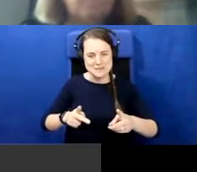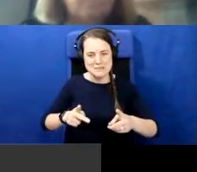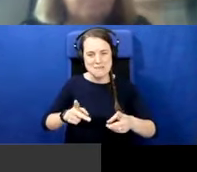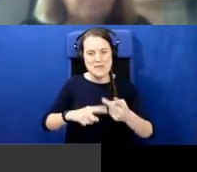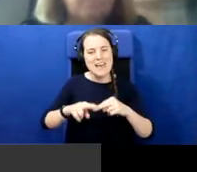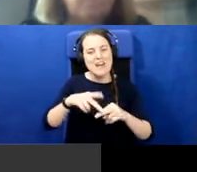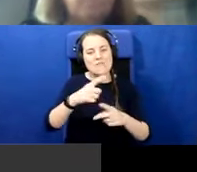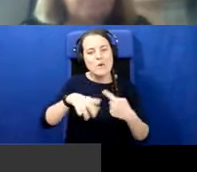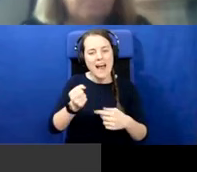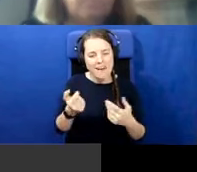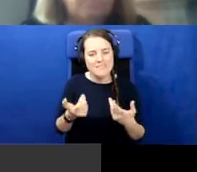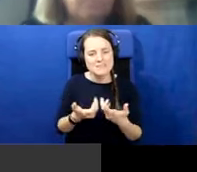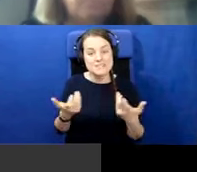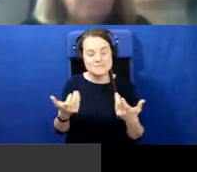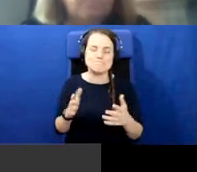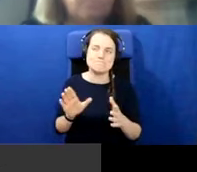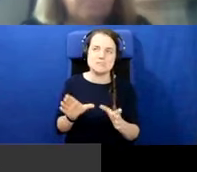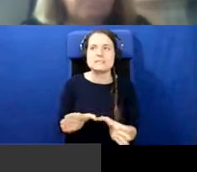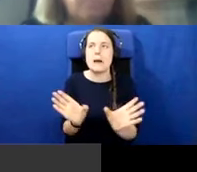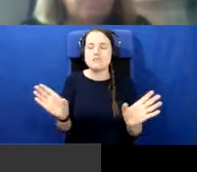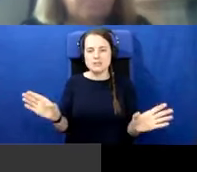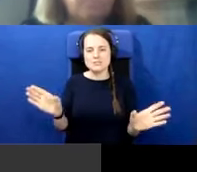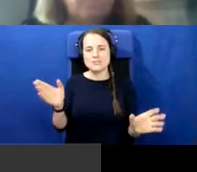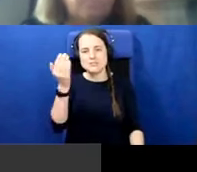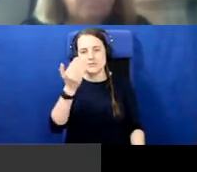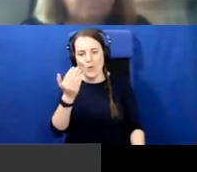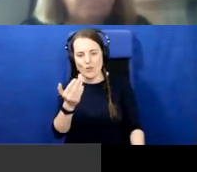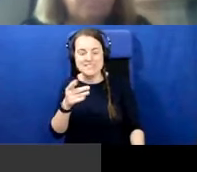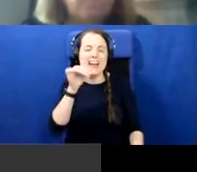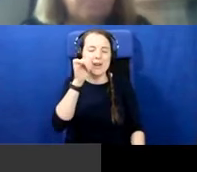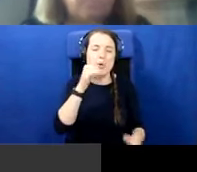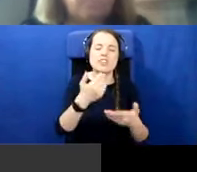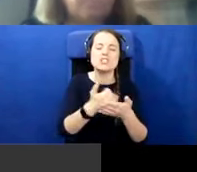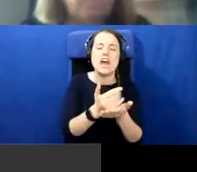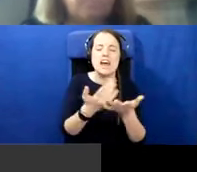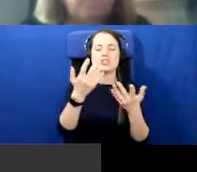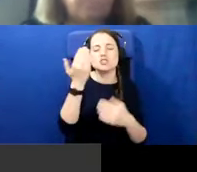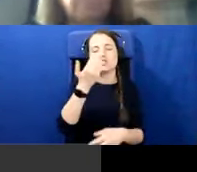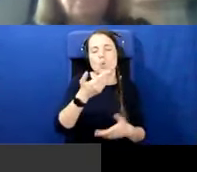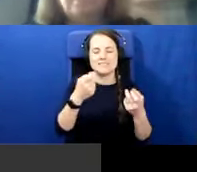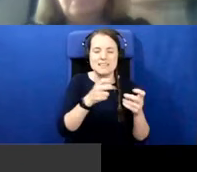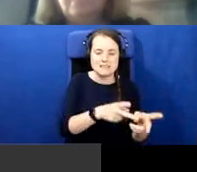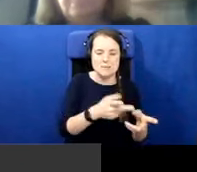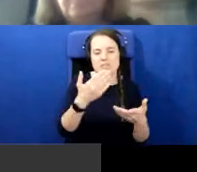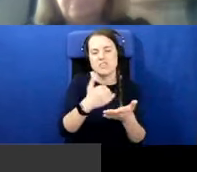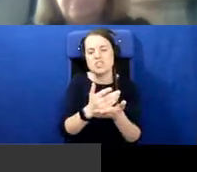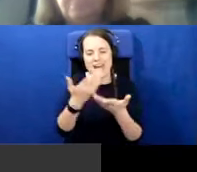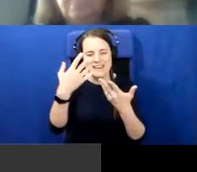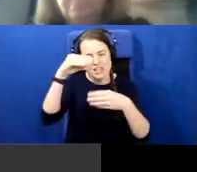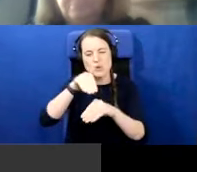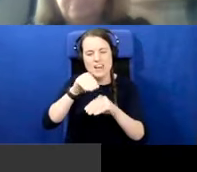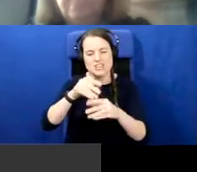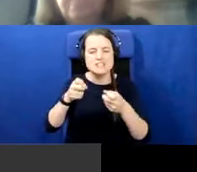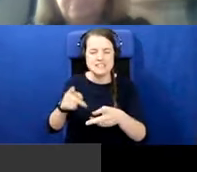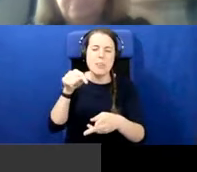schools, and I know the shared school system, the shared education system is a step forward. But if